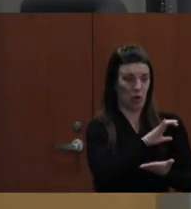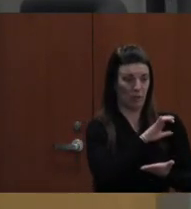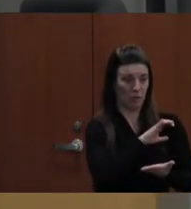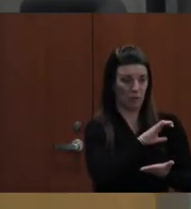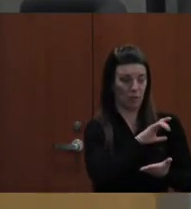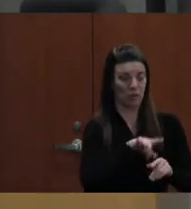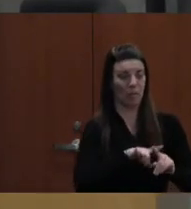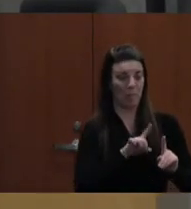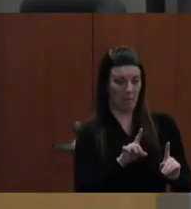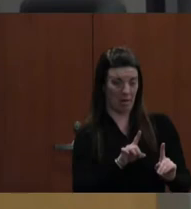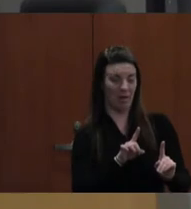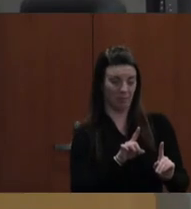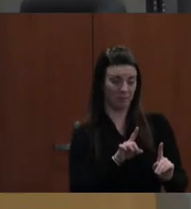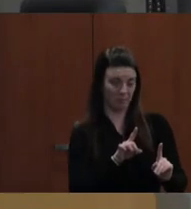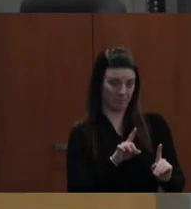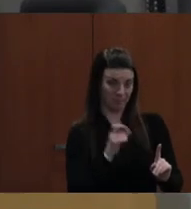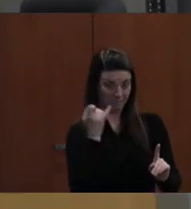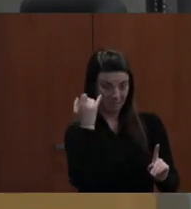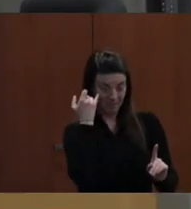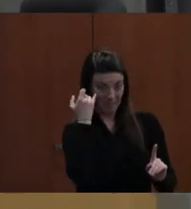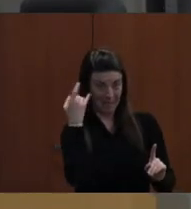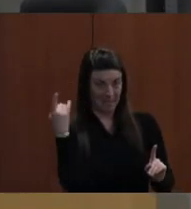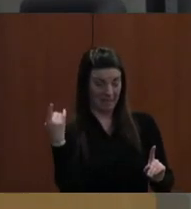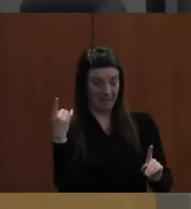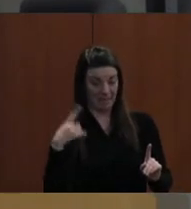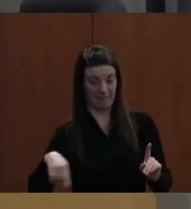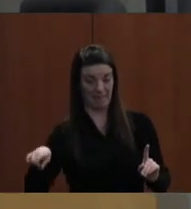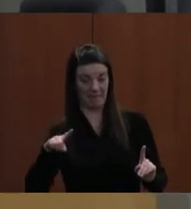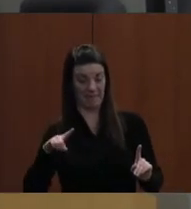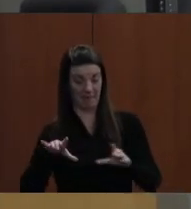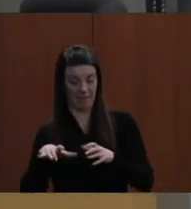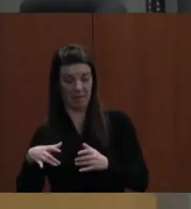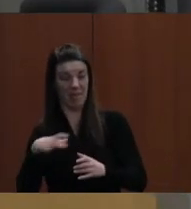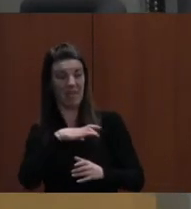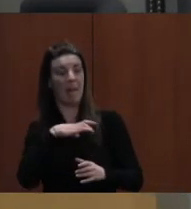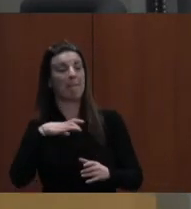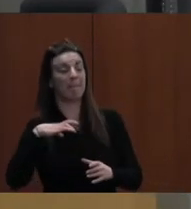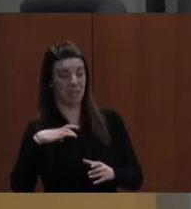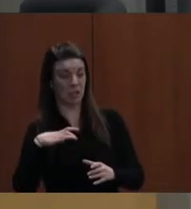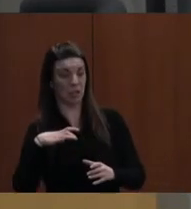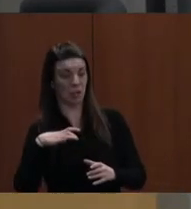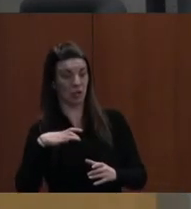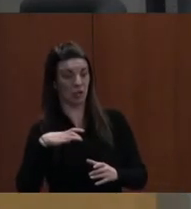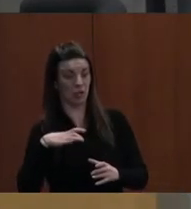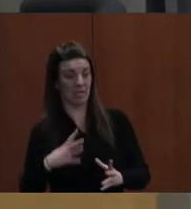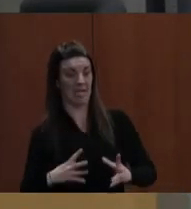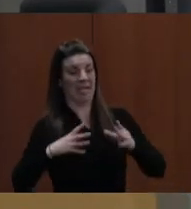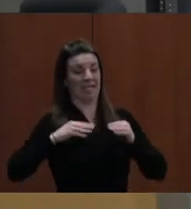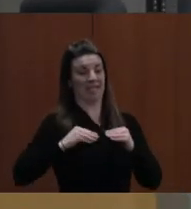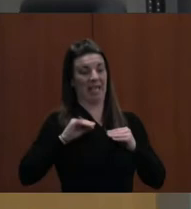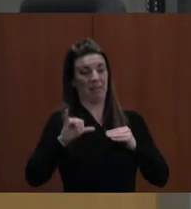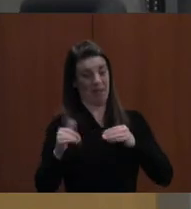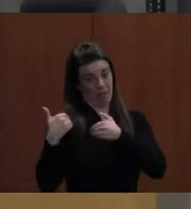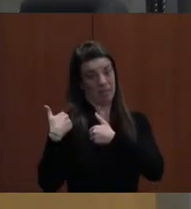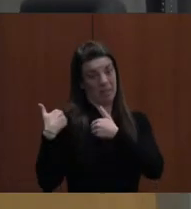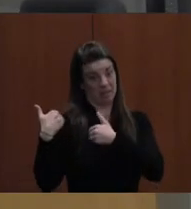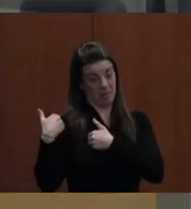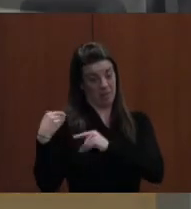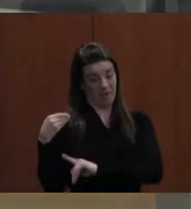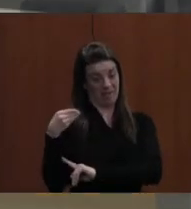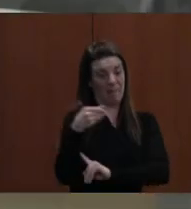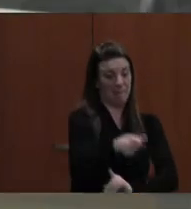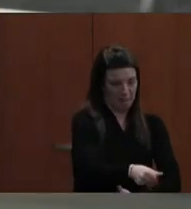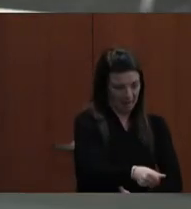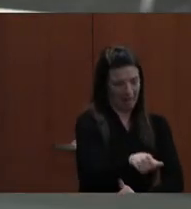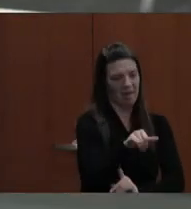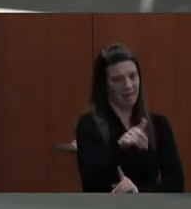assume that responsibility, that would enable us to have these things for our